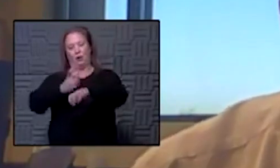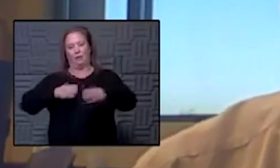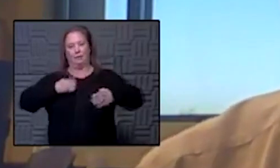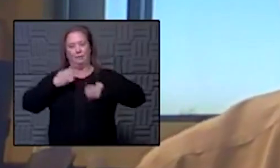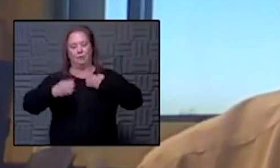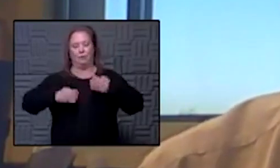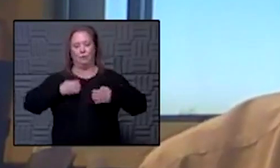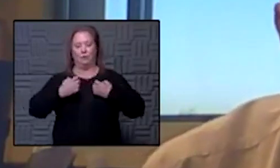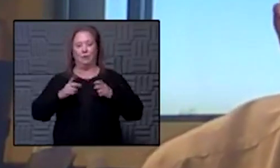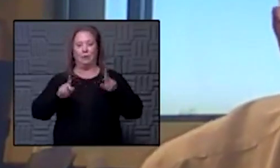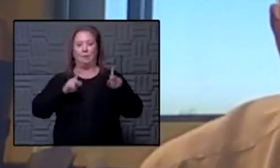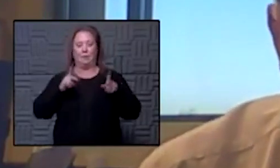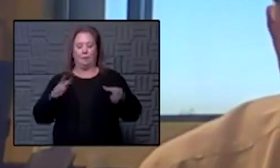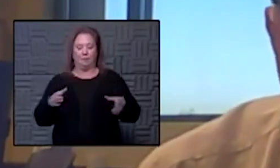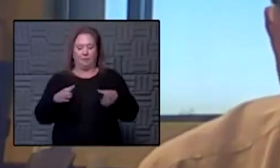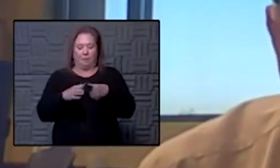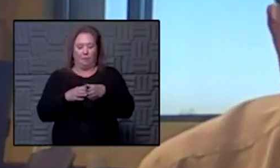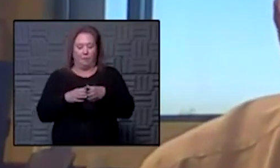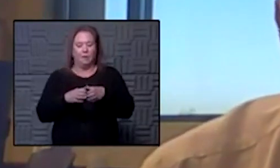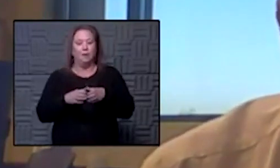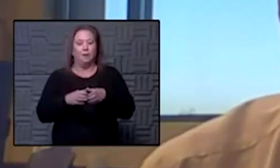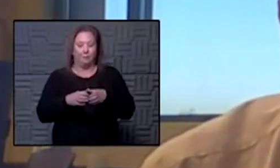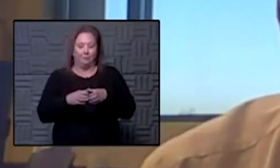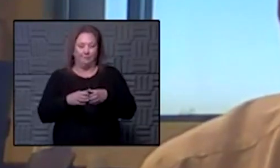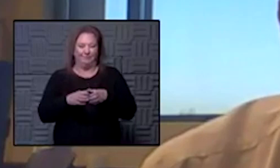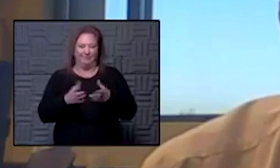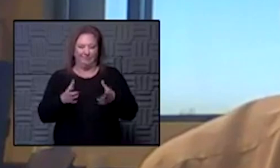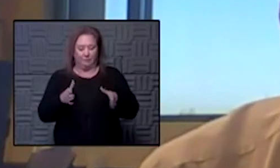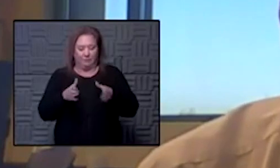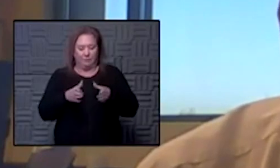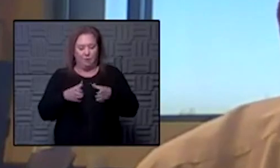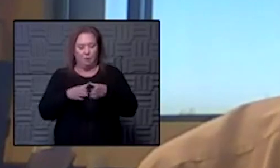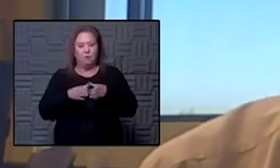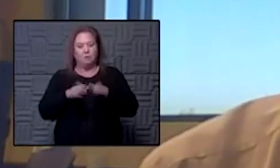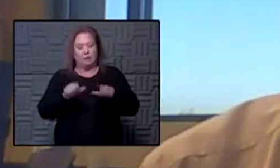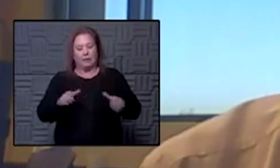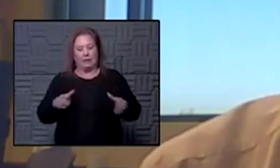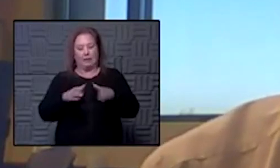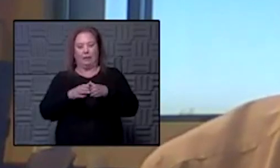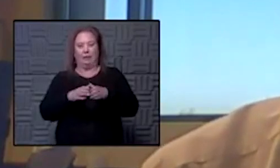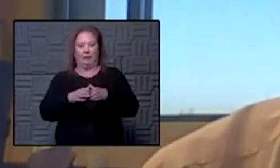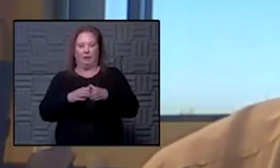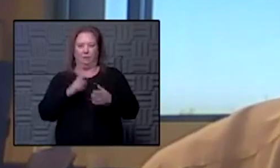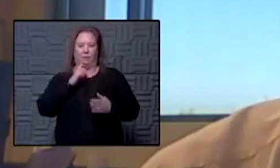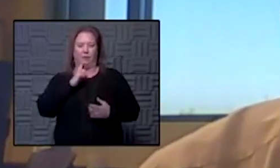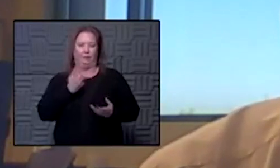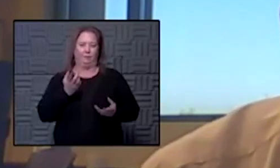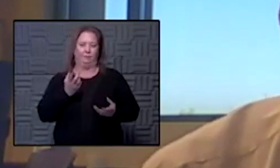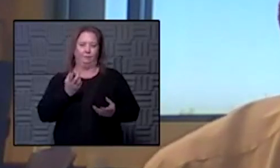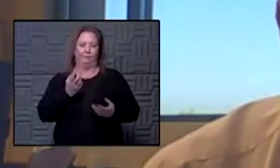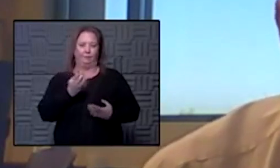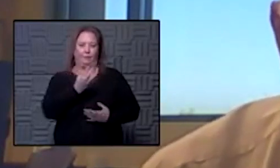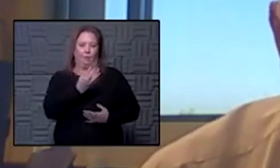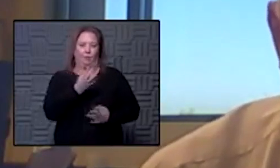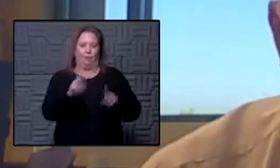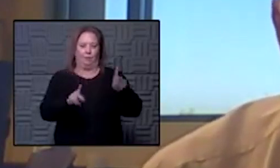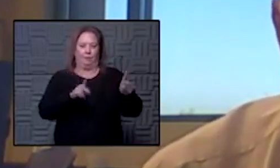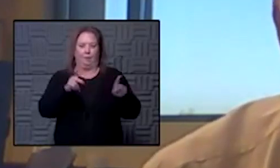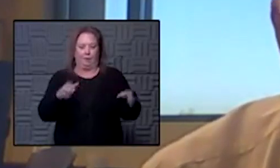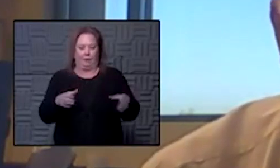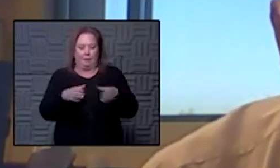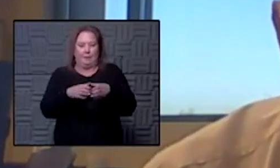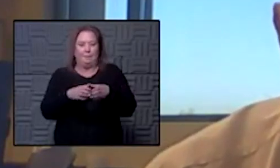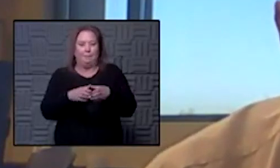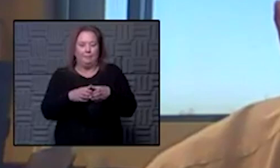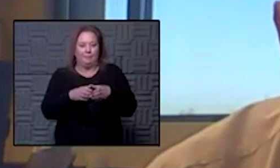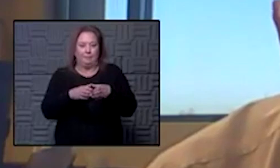recommend that people keep it small um and I think they can get together but I would have no more than a handful of uh maybe four people getting together